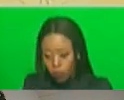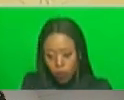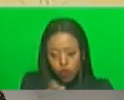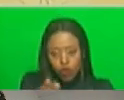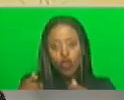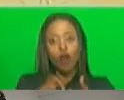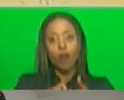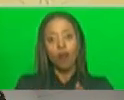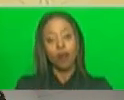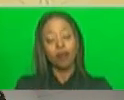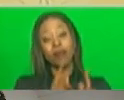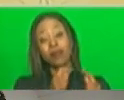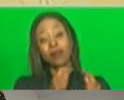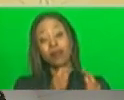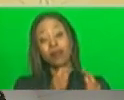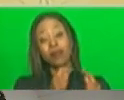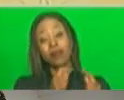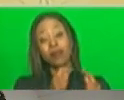these teams included